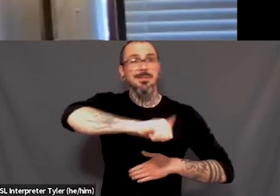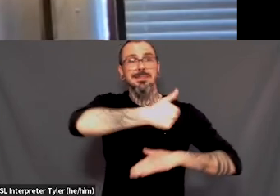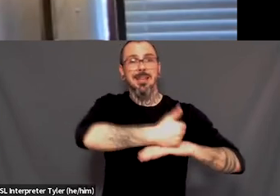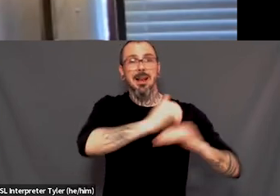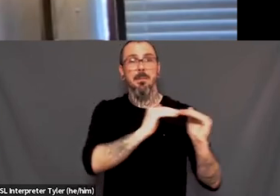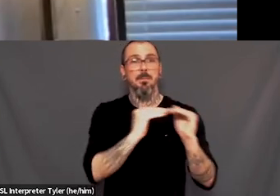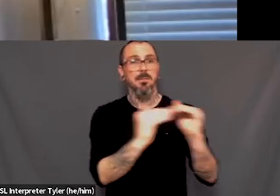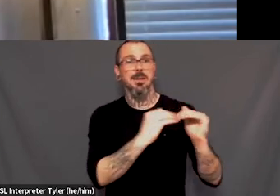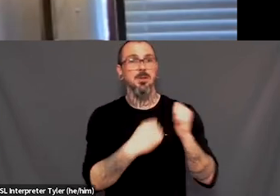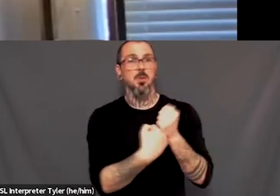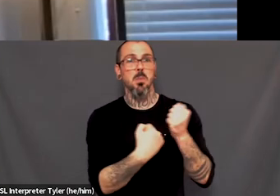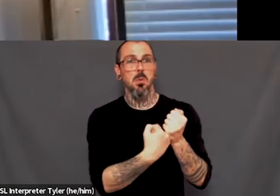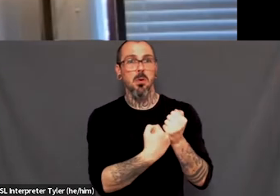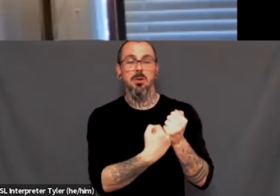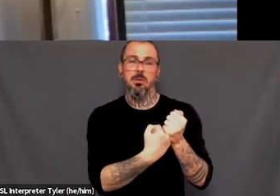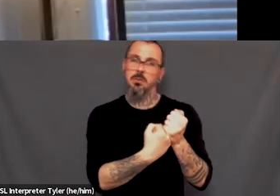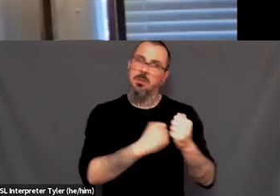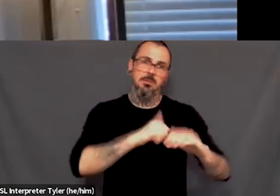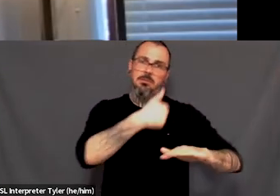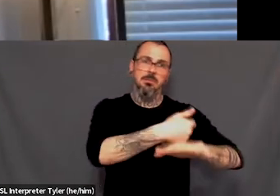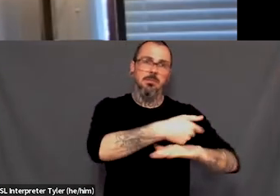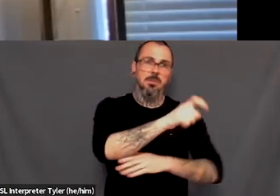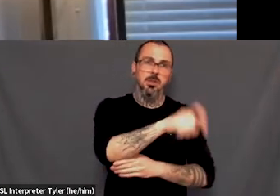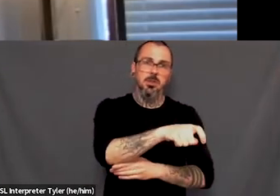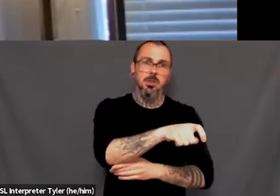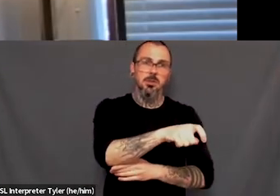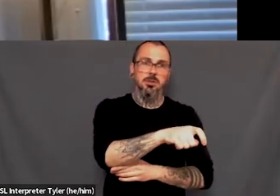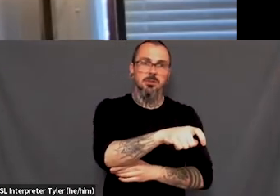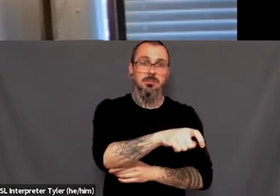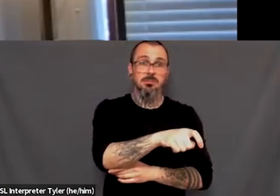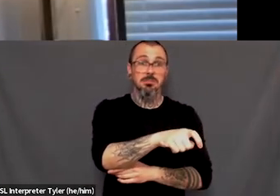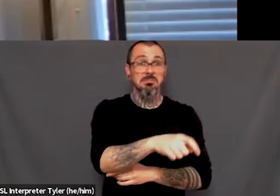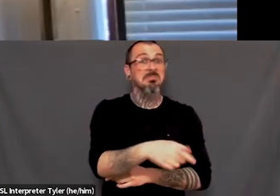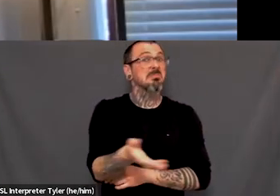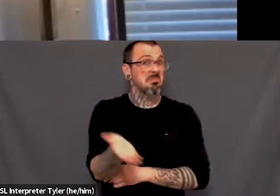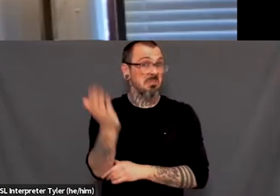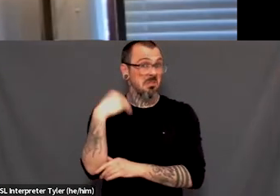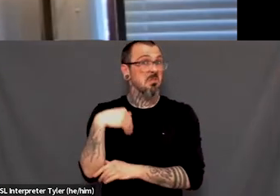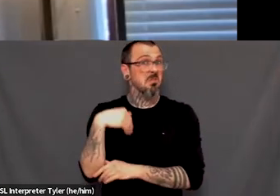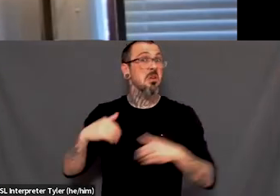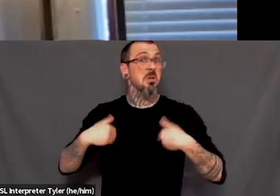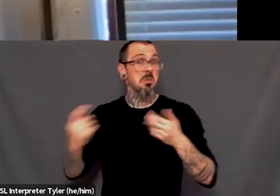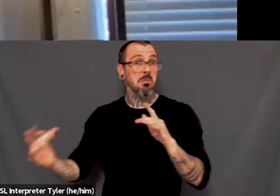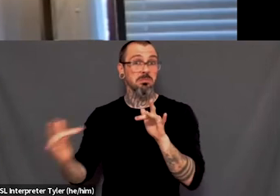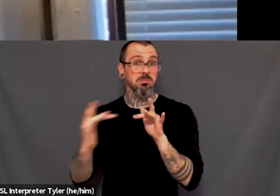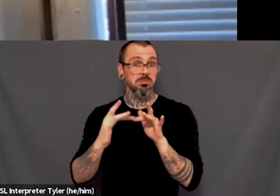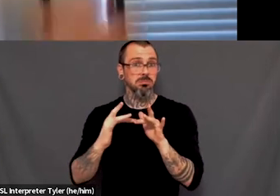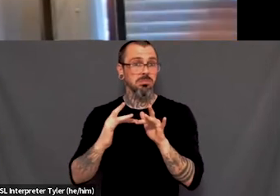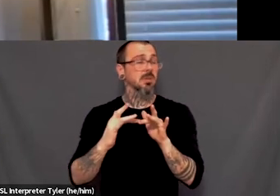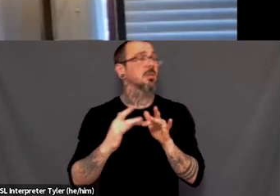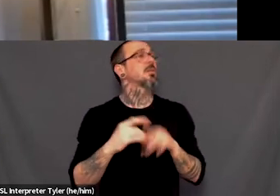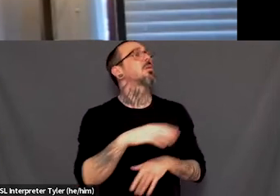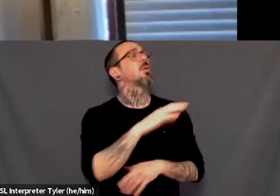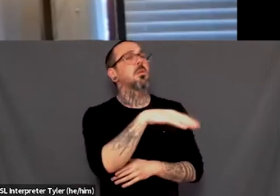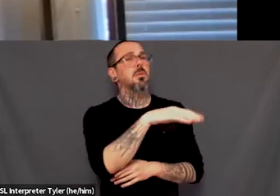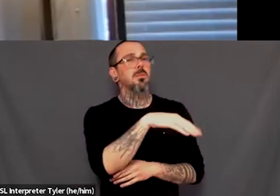I've had for youth reach out to me and be like, I wish there was like a you or, um, there's someone in my, uh, who also runs